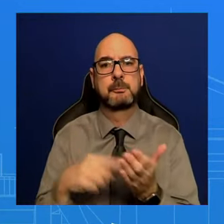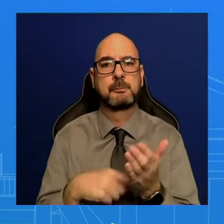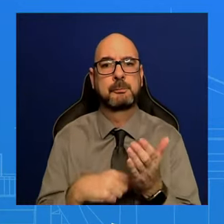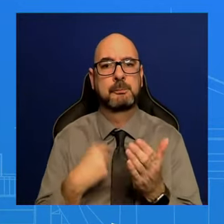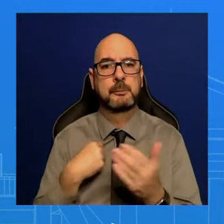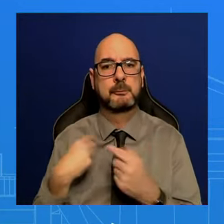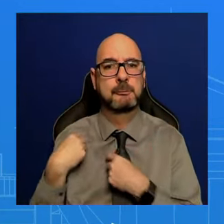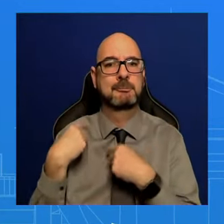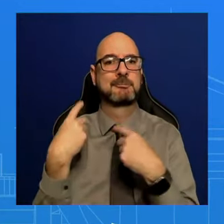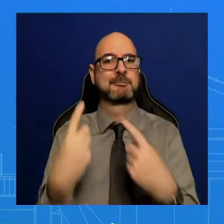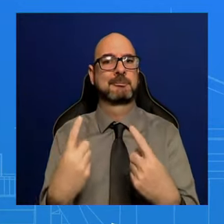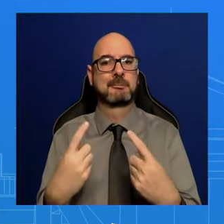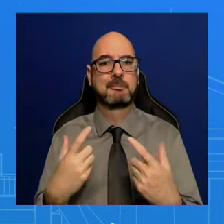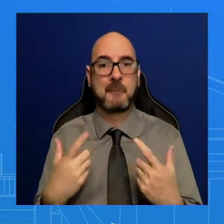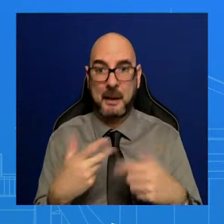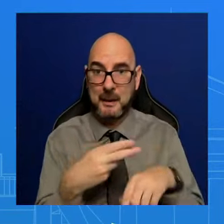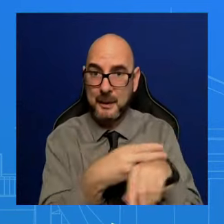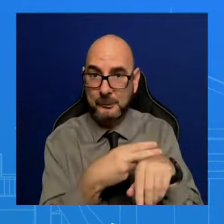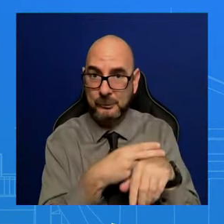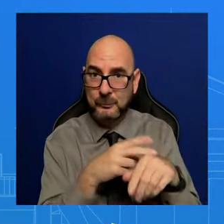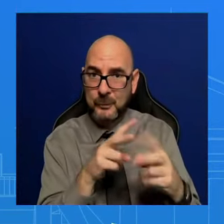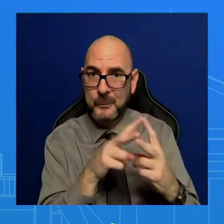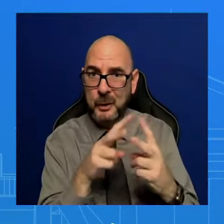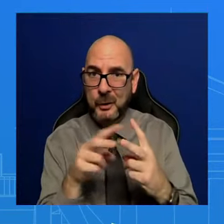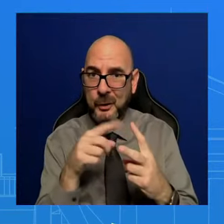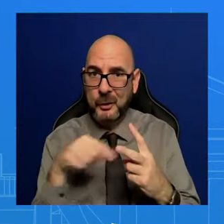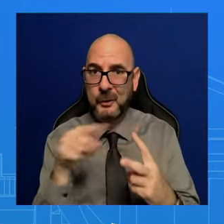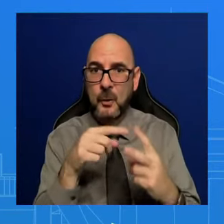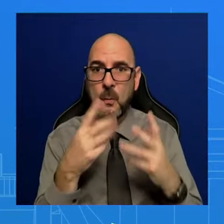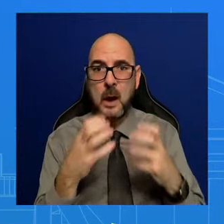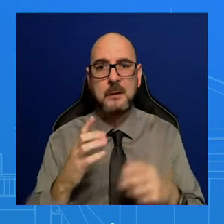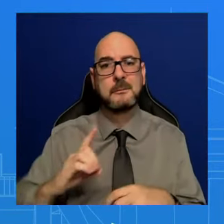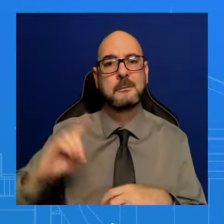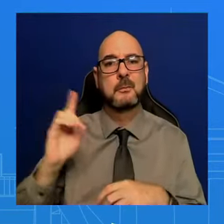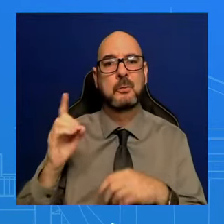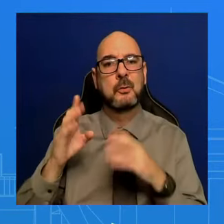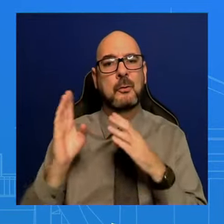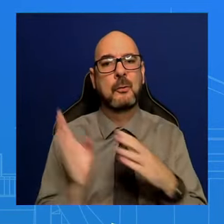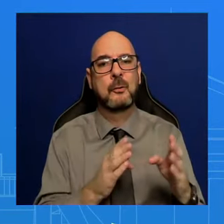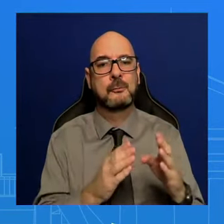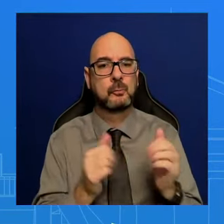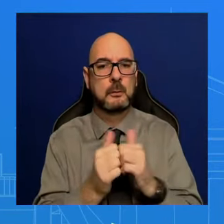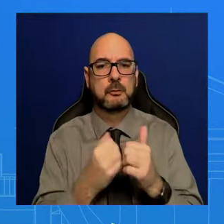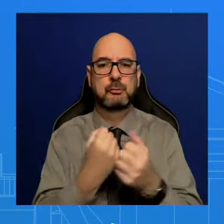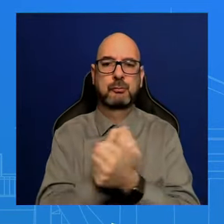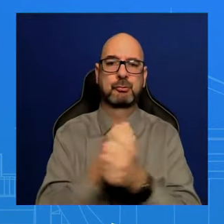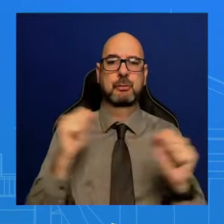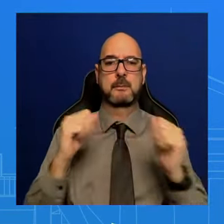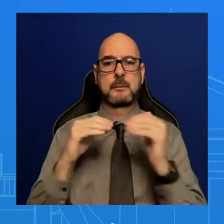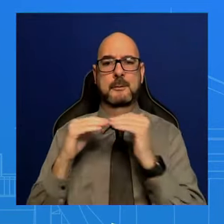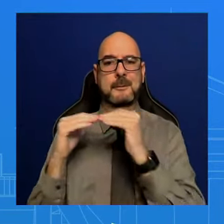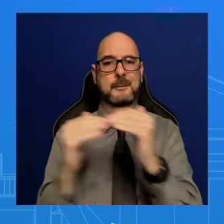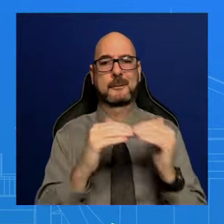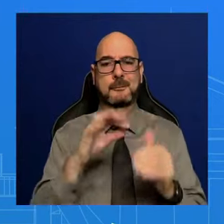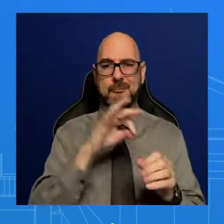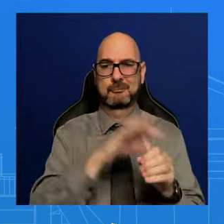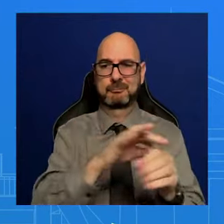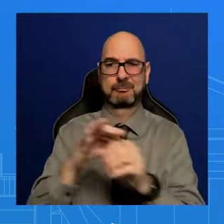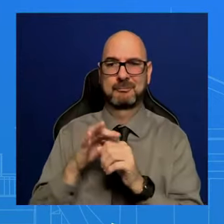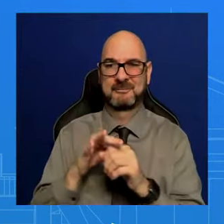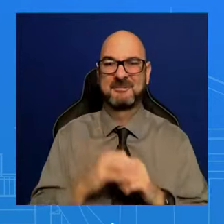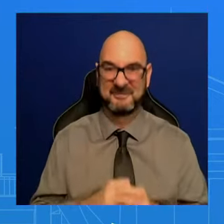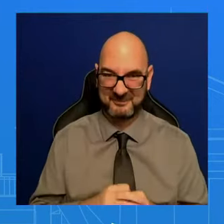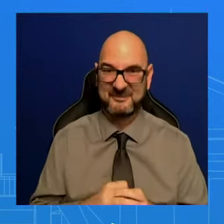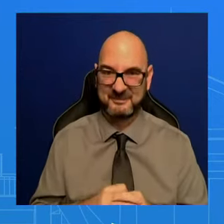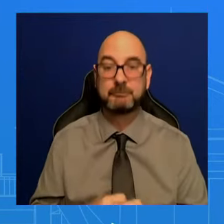democratic order in Haiti through free and fair elections, inclusive governance, and power sharing. This will give the people an